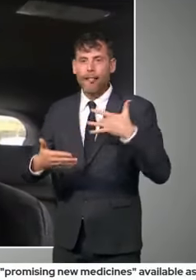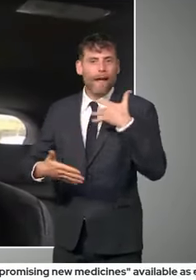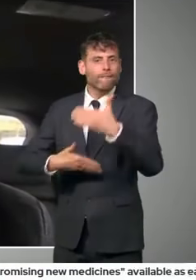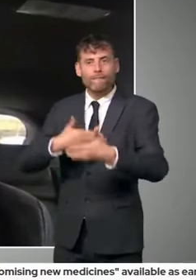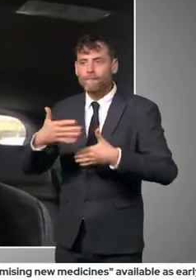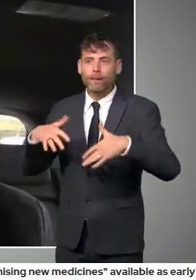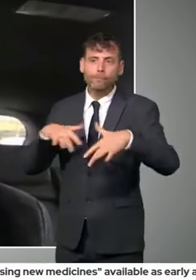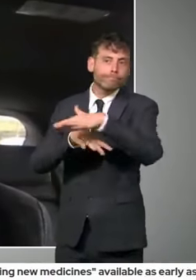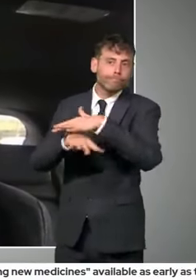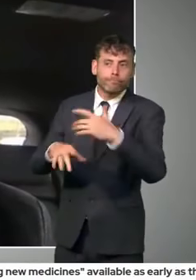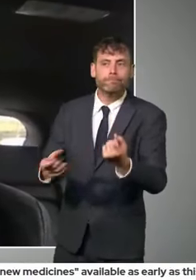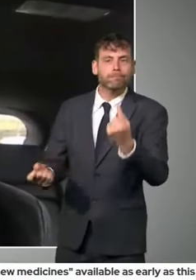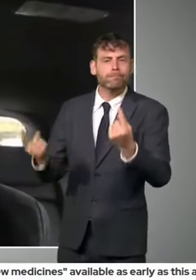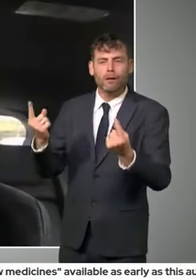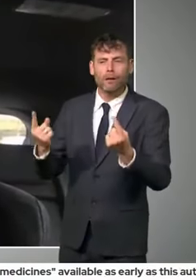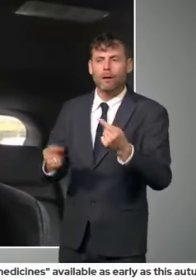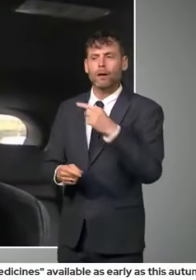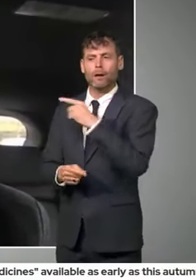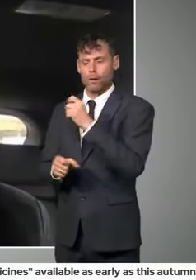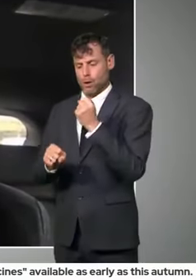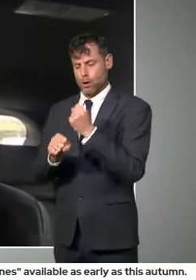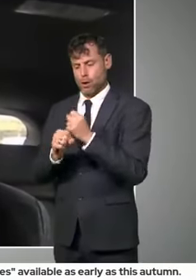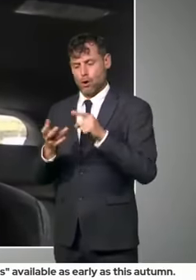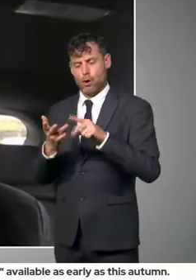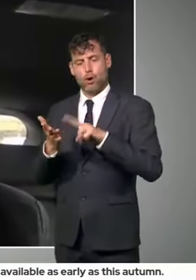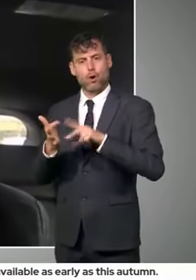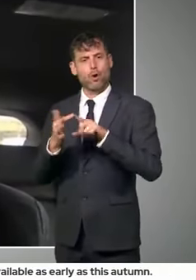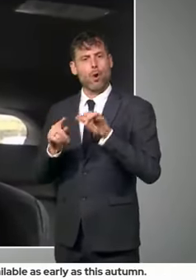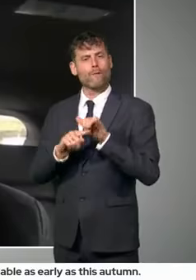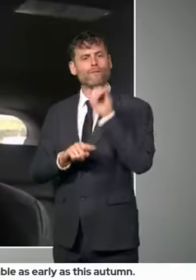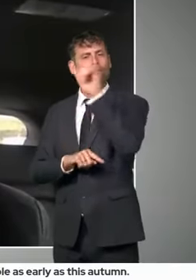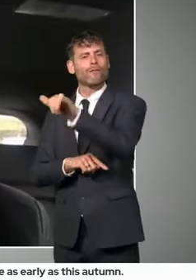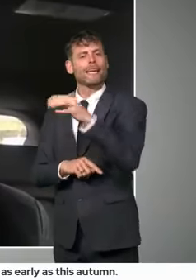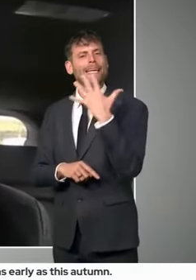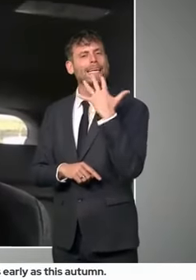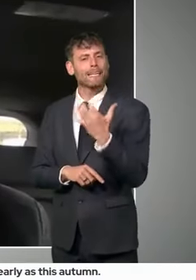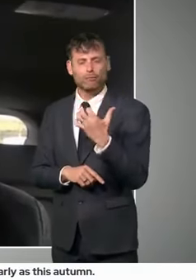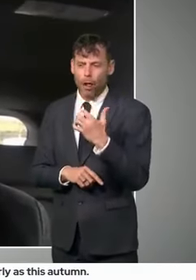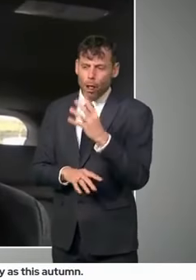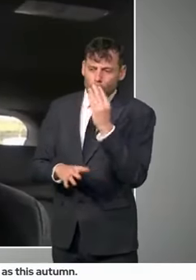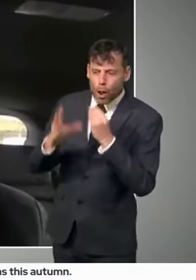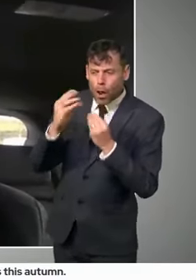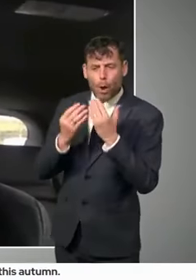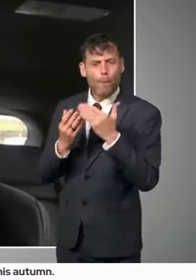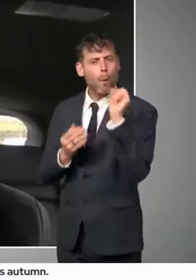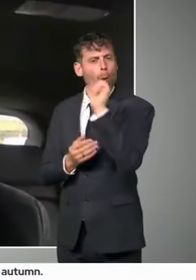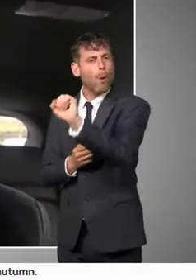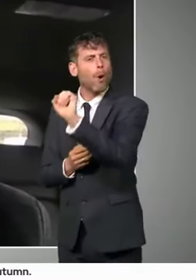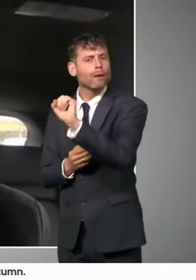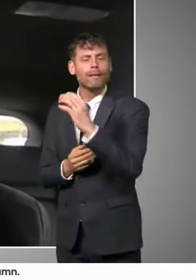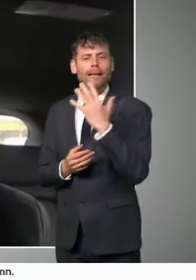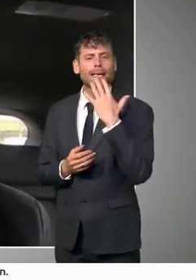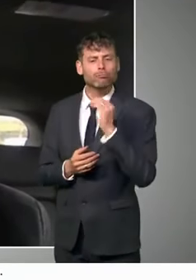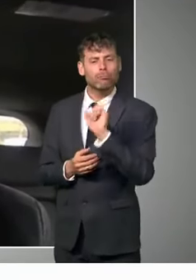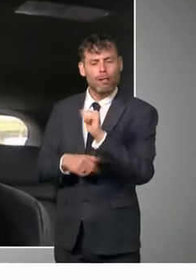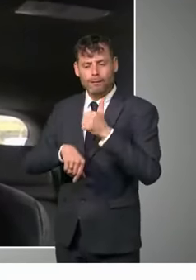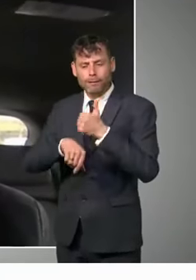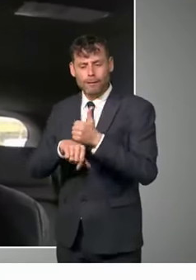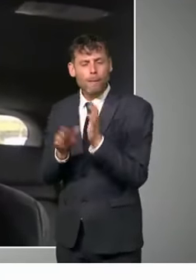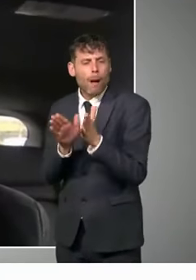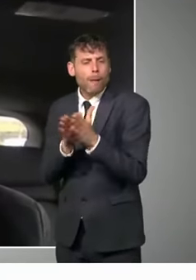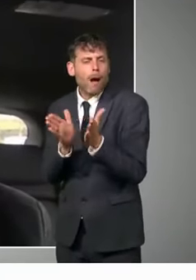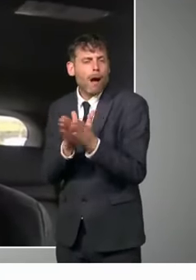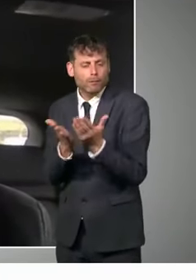in the months ahead, one part of learning to live with the virus as much as possible is that there will be some sort of domestic Covid passport,